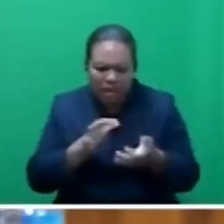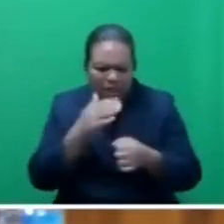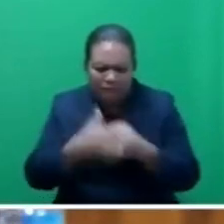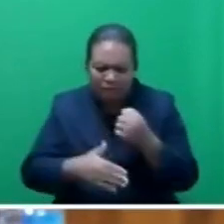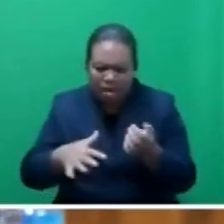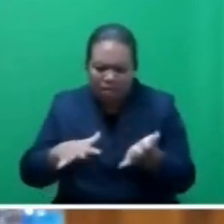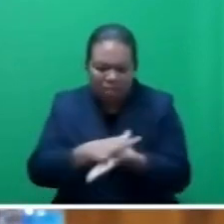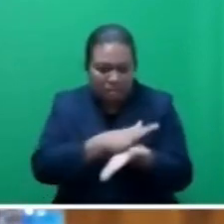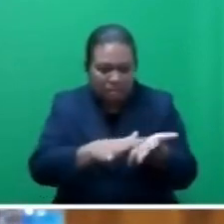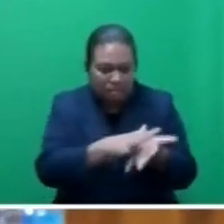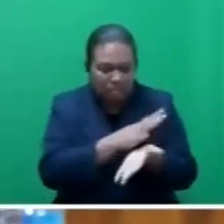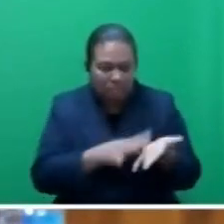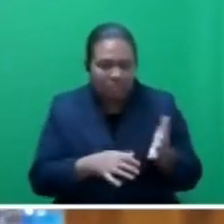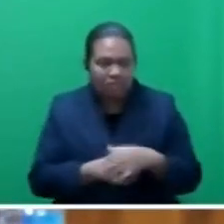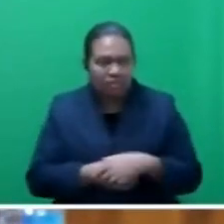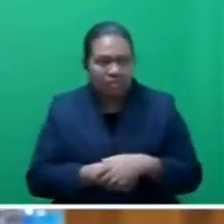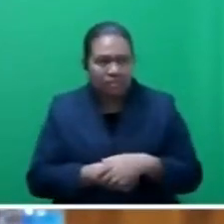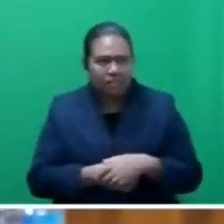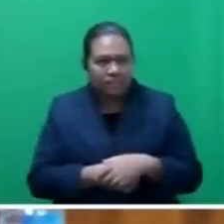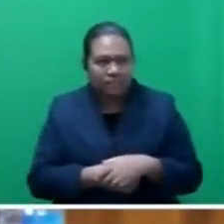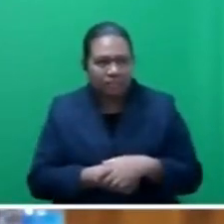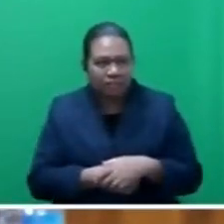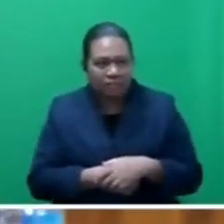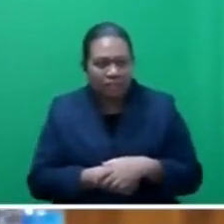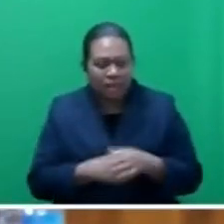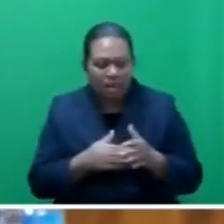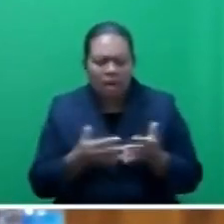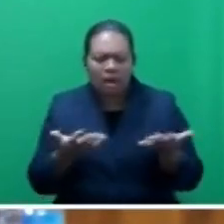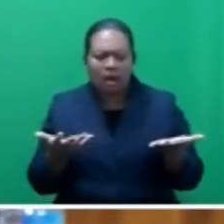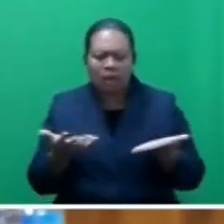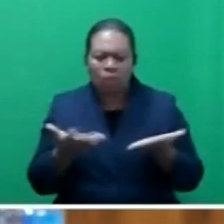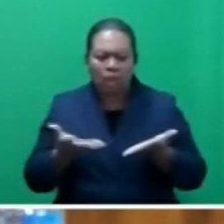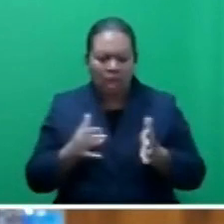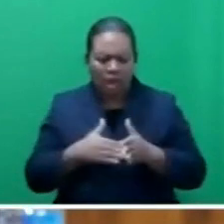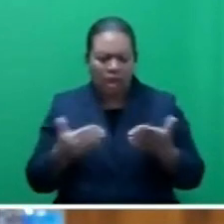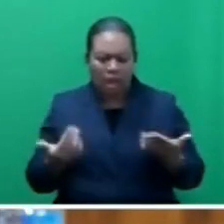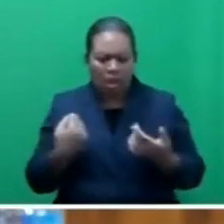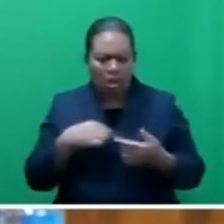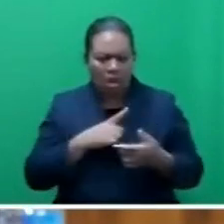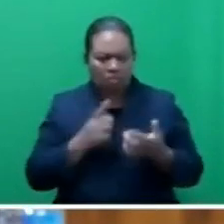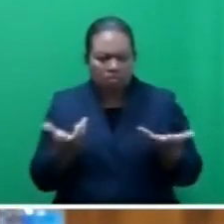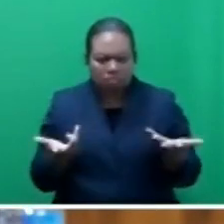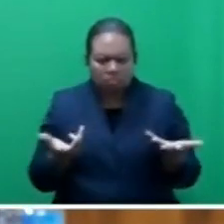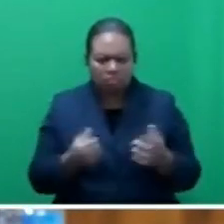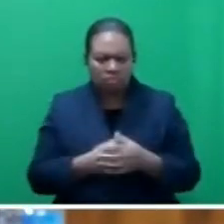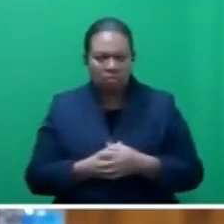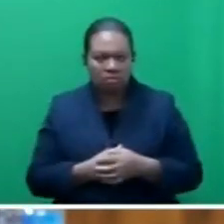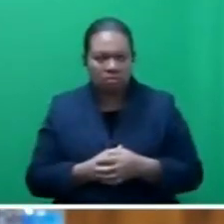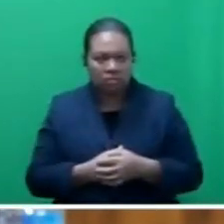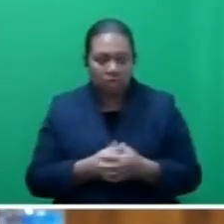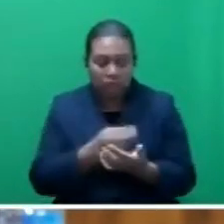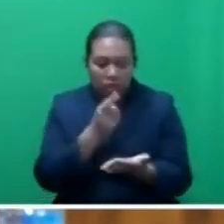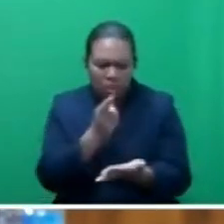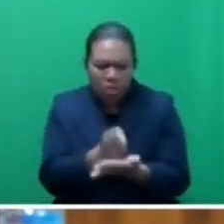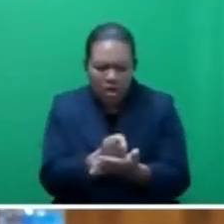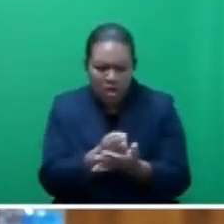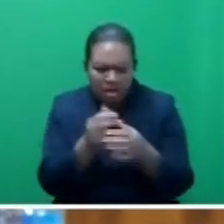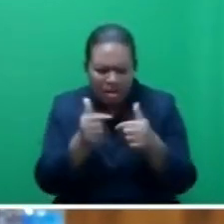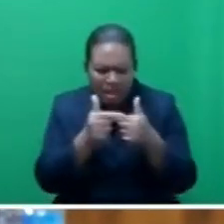Mr. Speaker, where are we now in relation to the actual benchmark